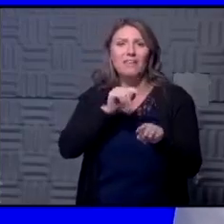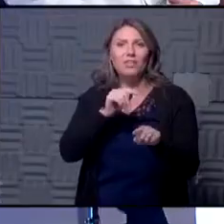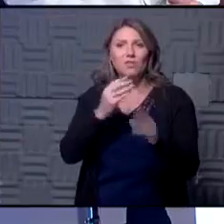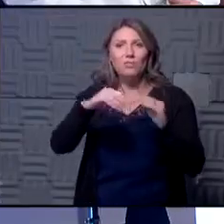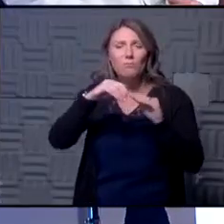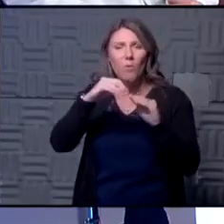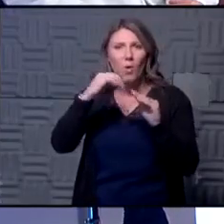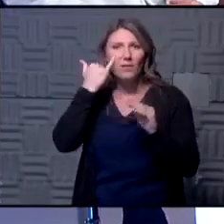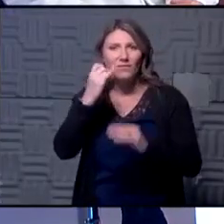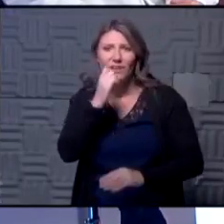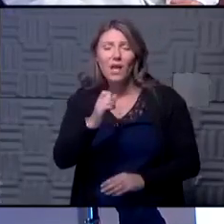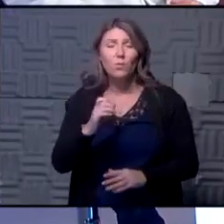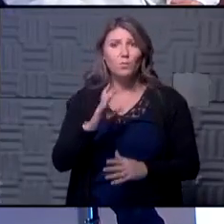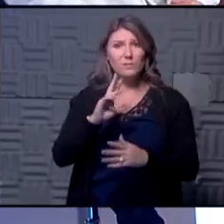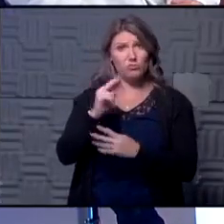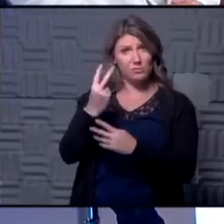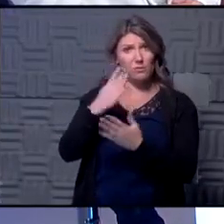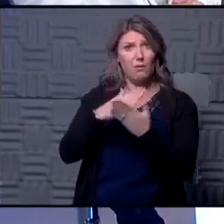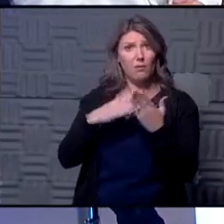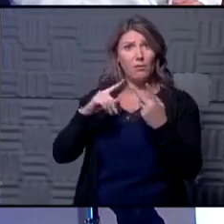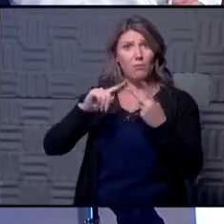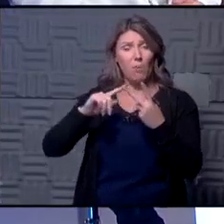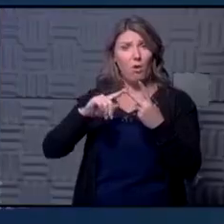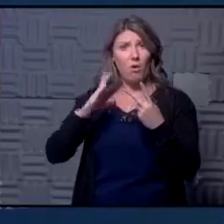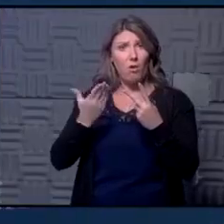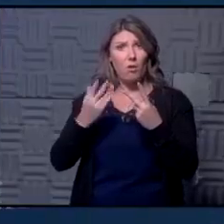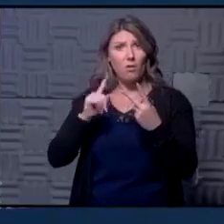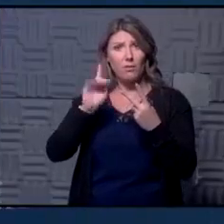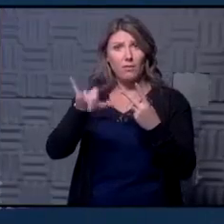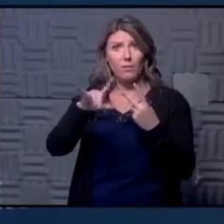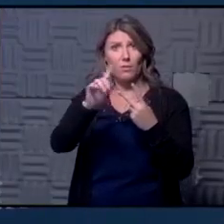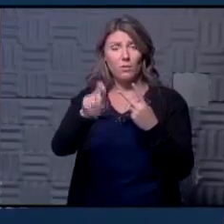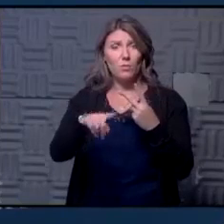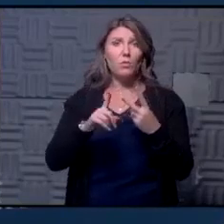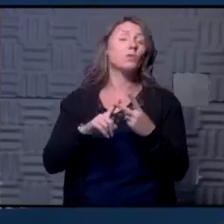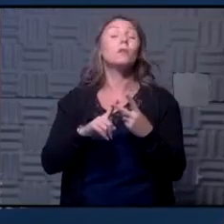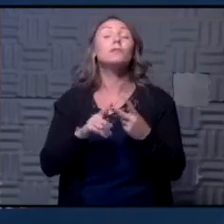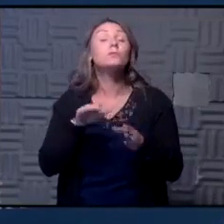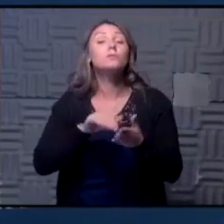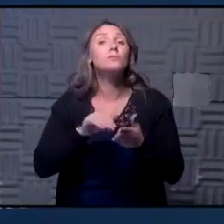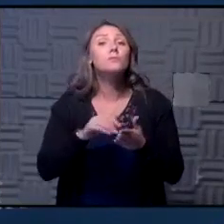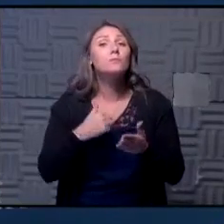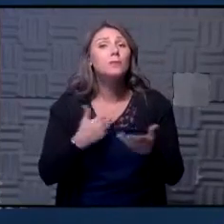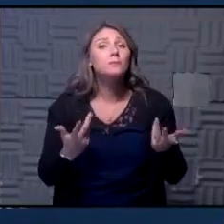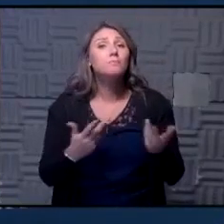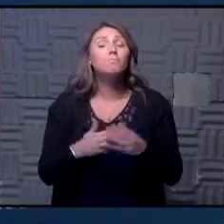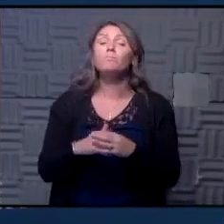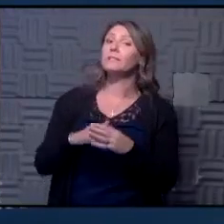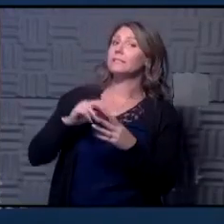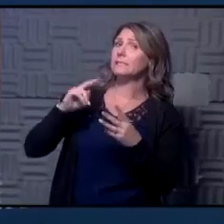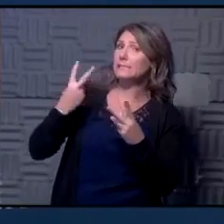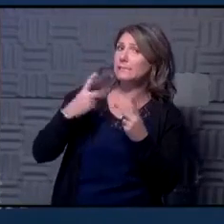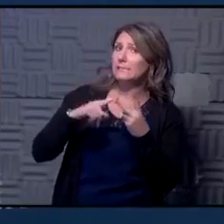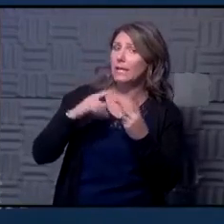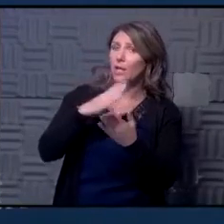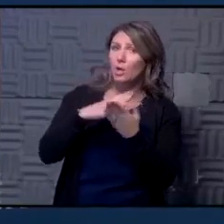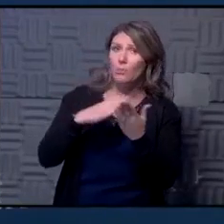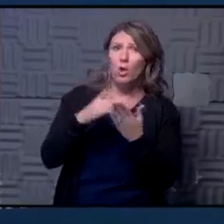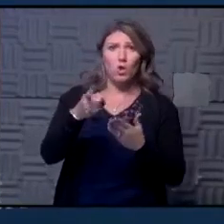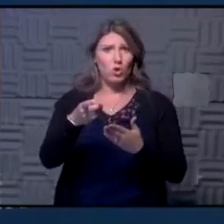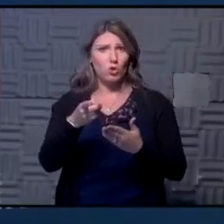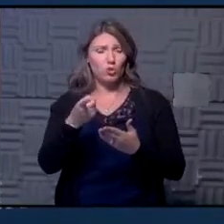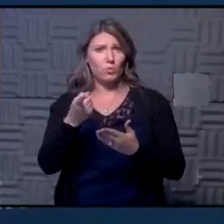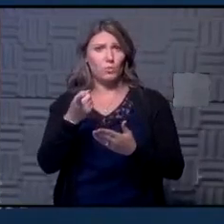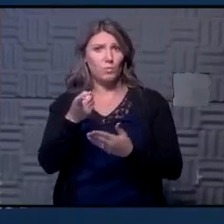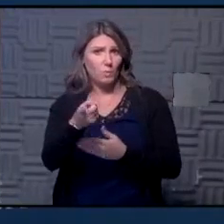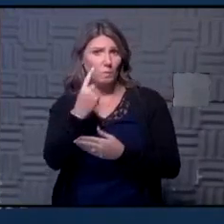didn't Jill was there a second part to Michael's question pardon me was there a second was there a second part to Michael's question or is he do you think